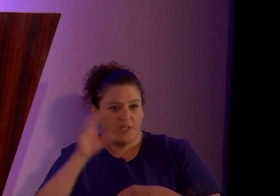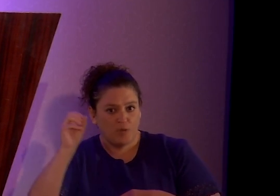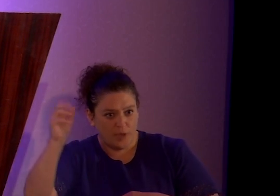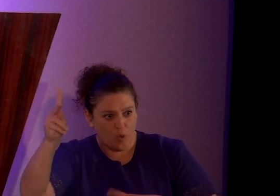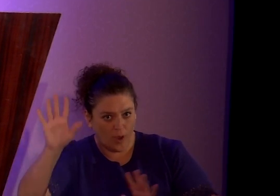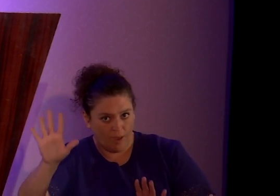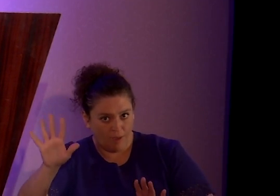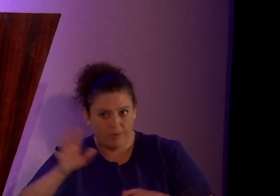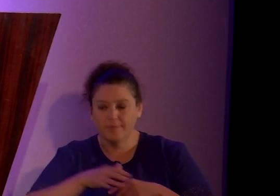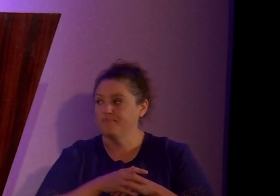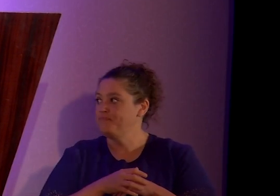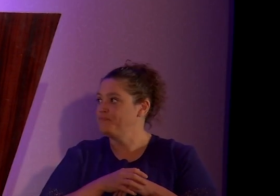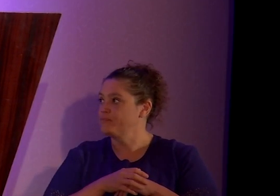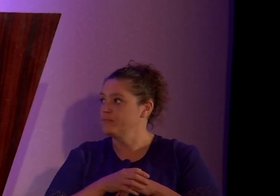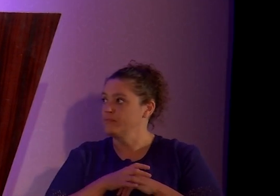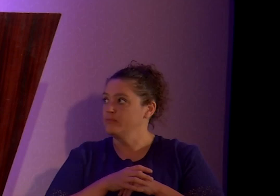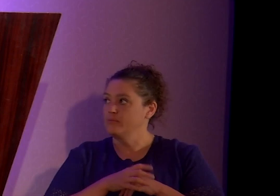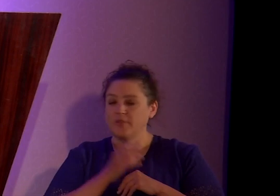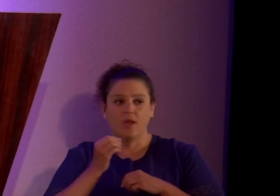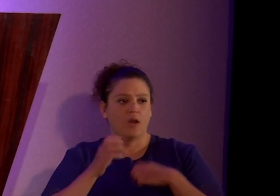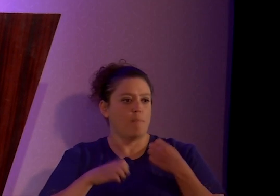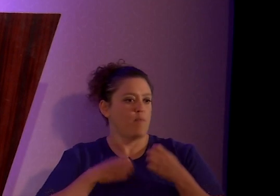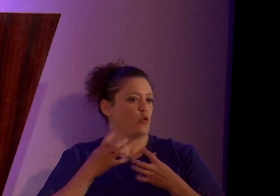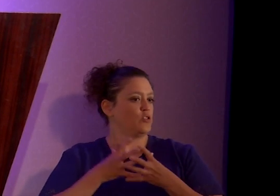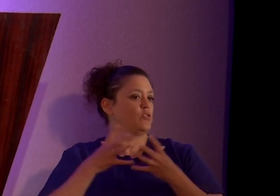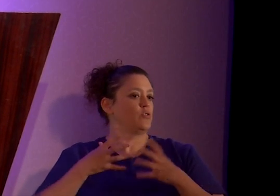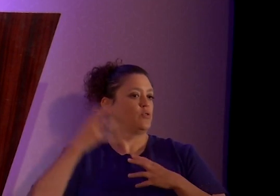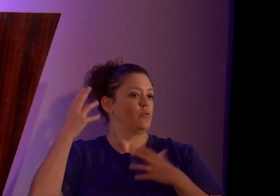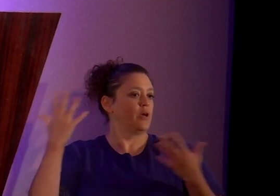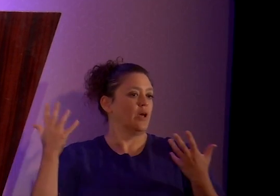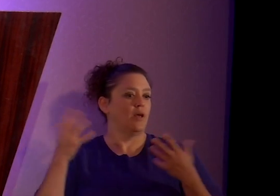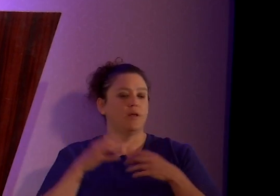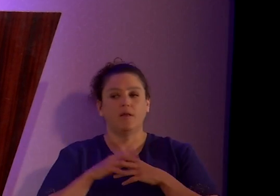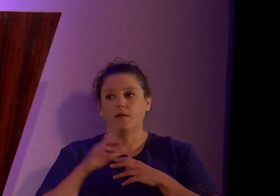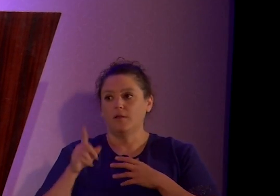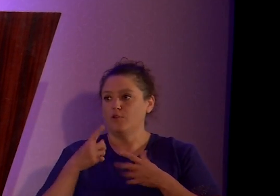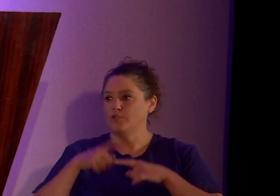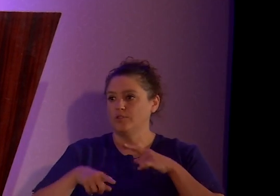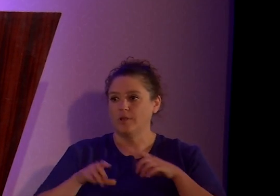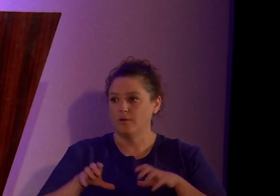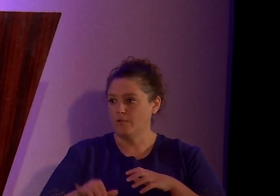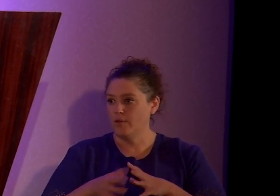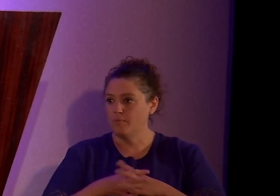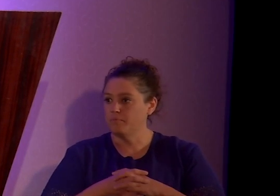right. And emotions are too high. You just, you just can't have that.